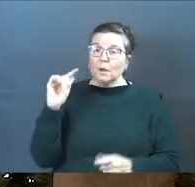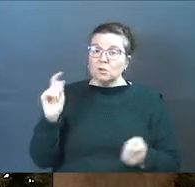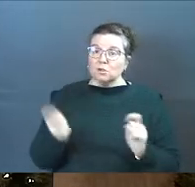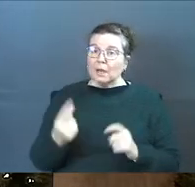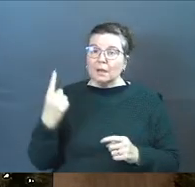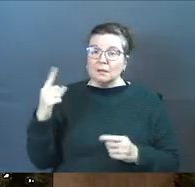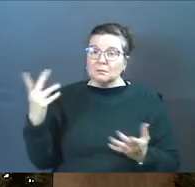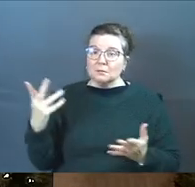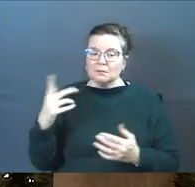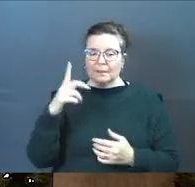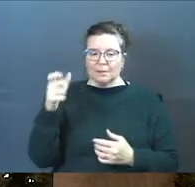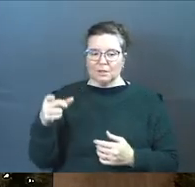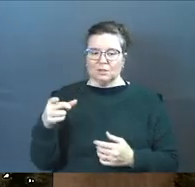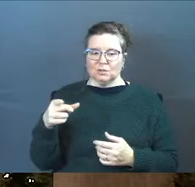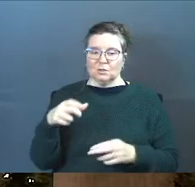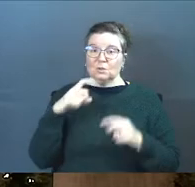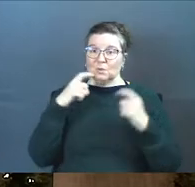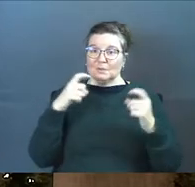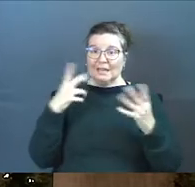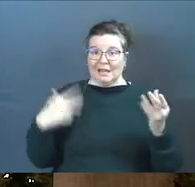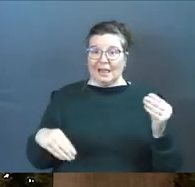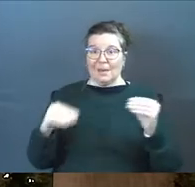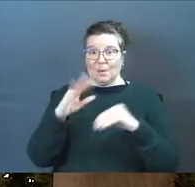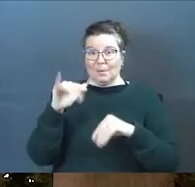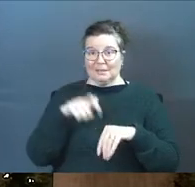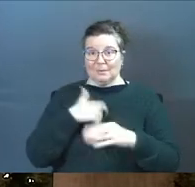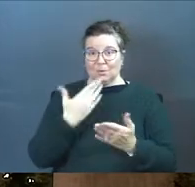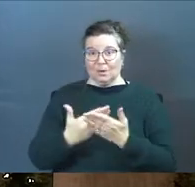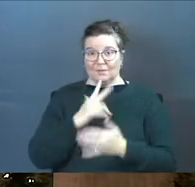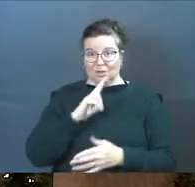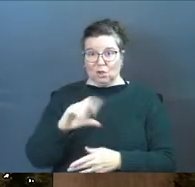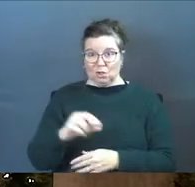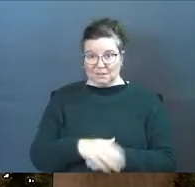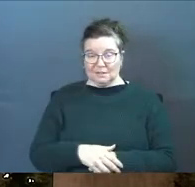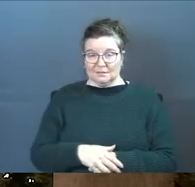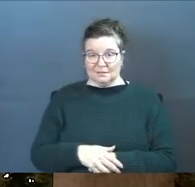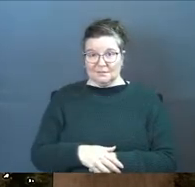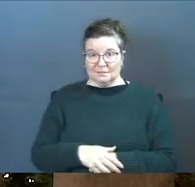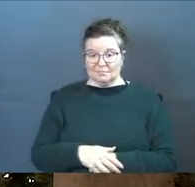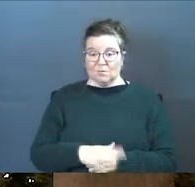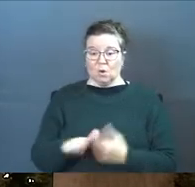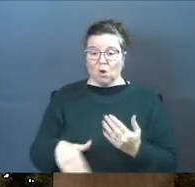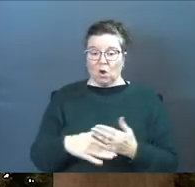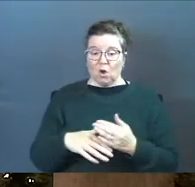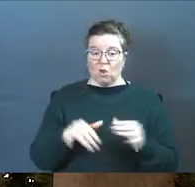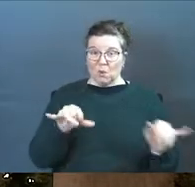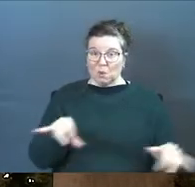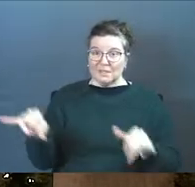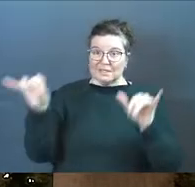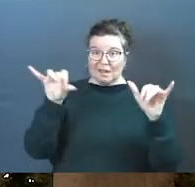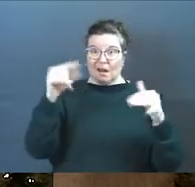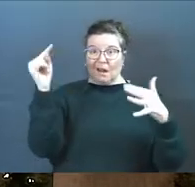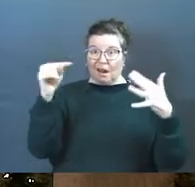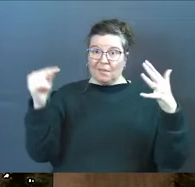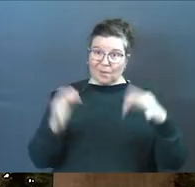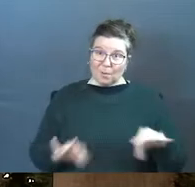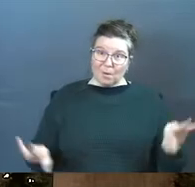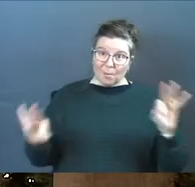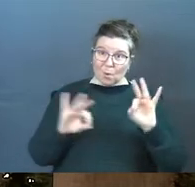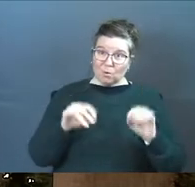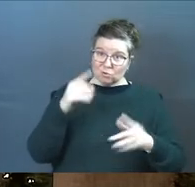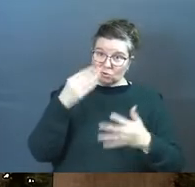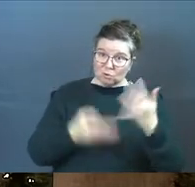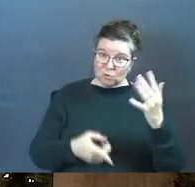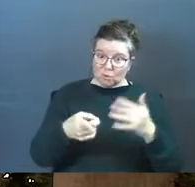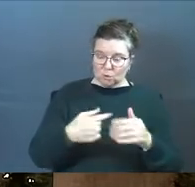changed? Because you sinned a whole lot more by the time you got to your 30s. All those standards that were so important to you,